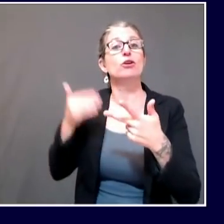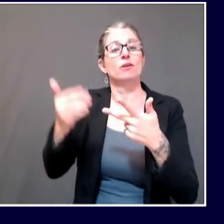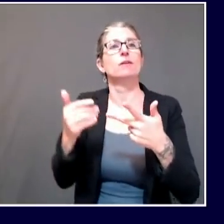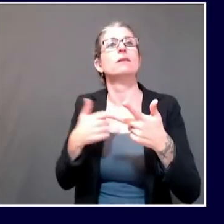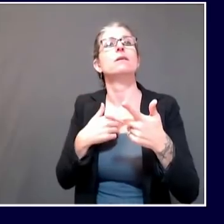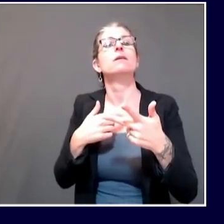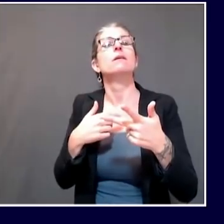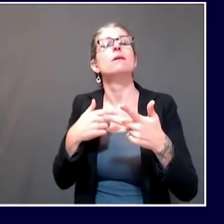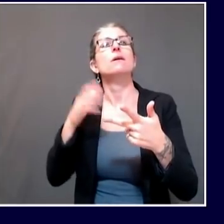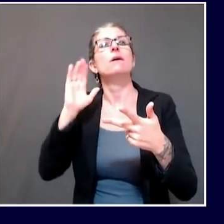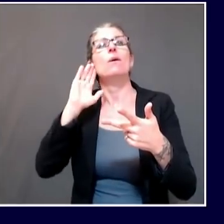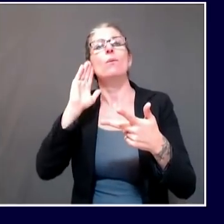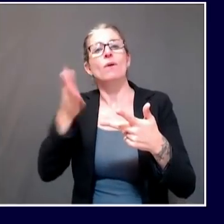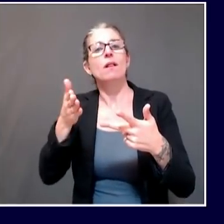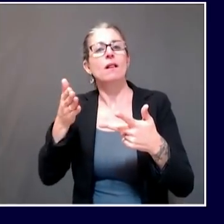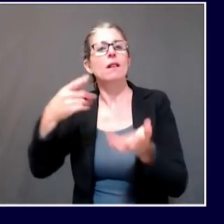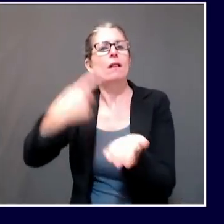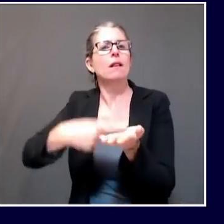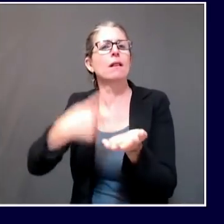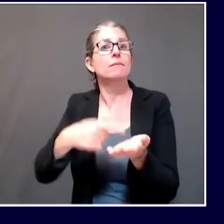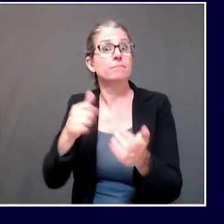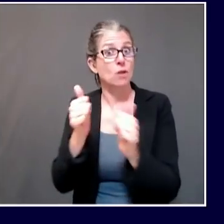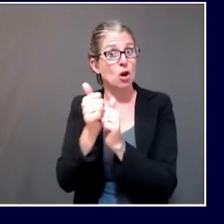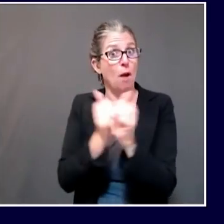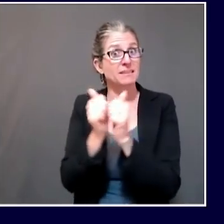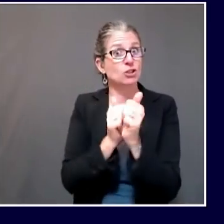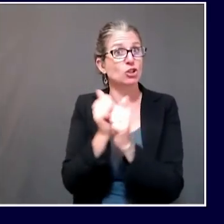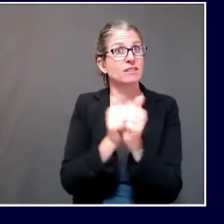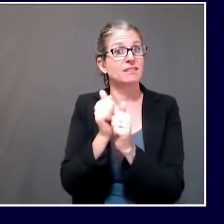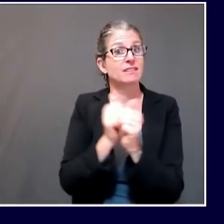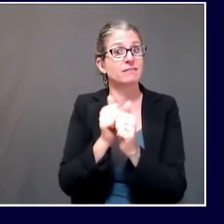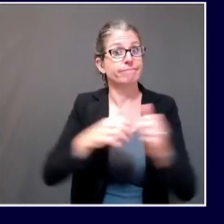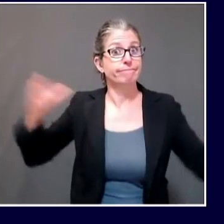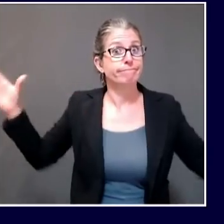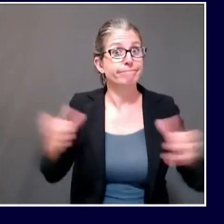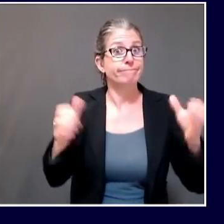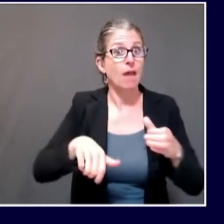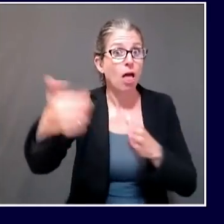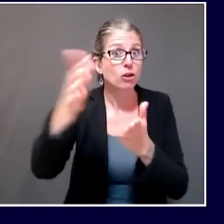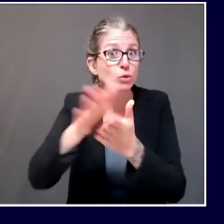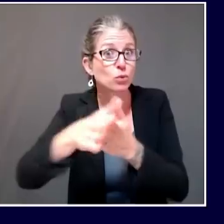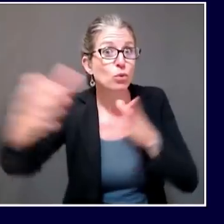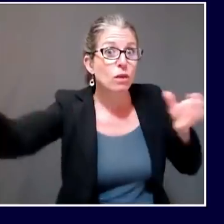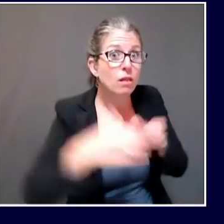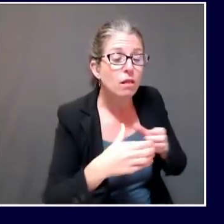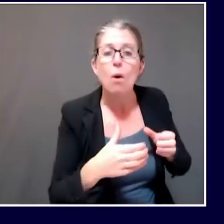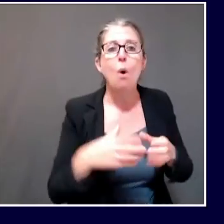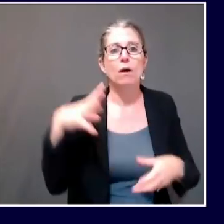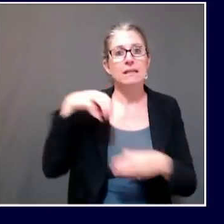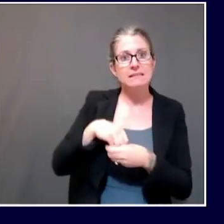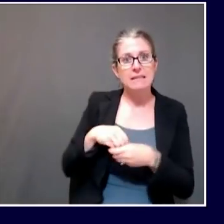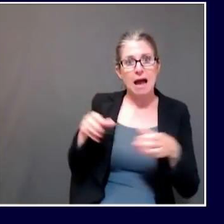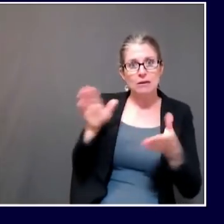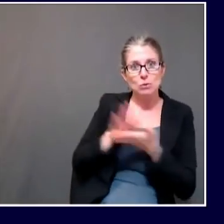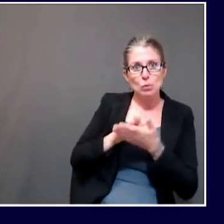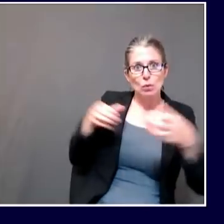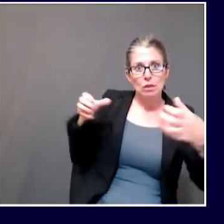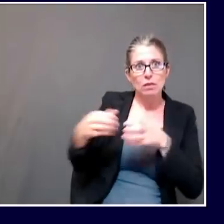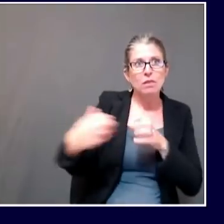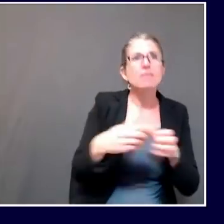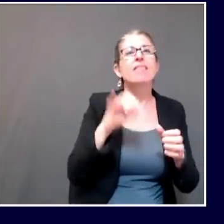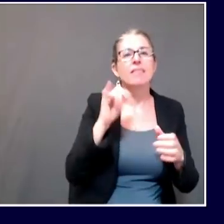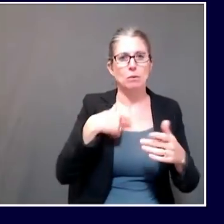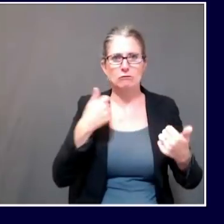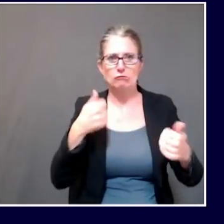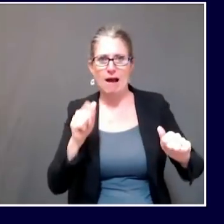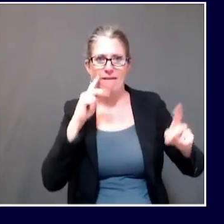do you in different levels of risk allow students or sport athletes as you say to engage in competition? I